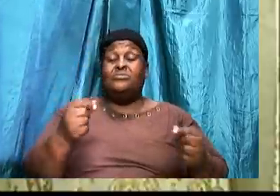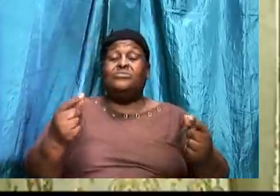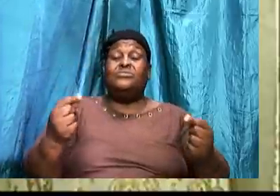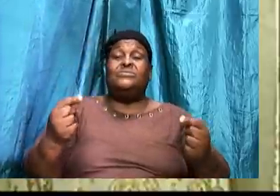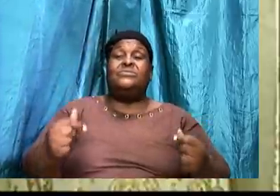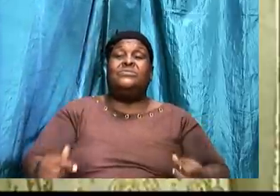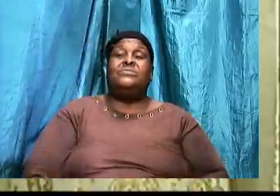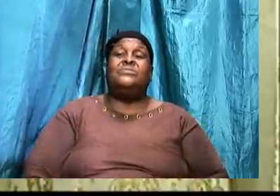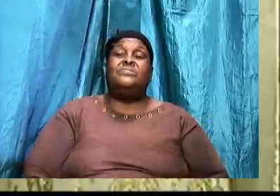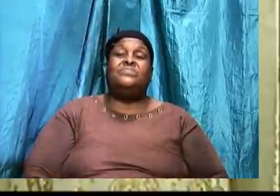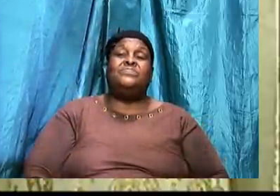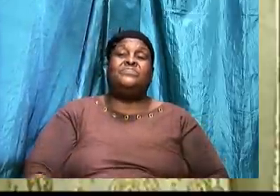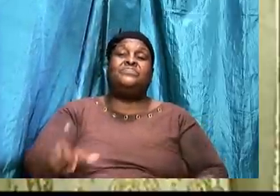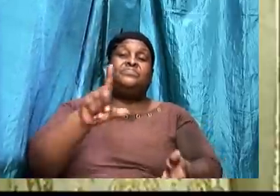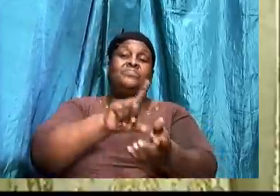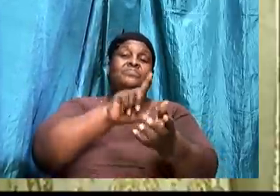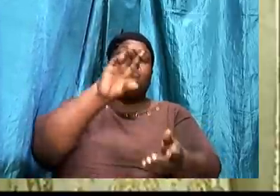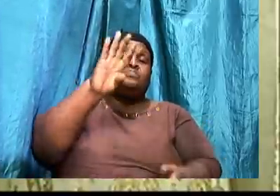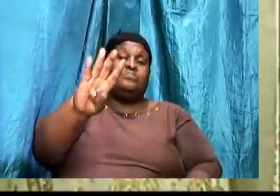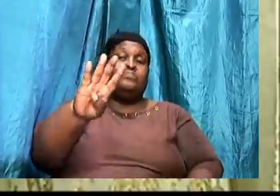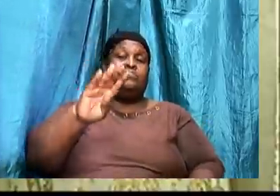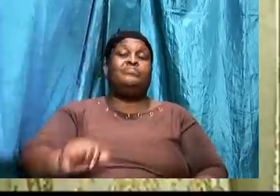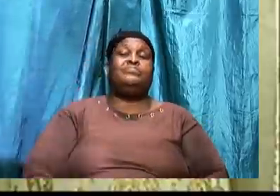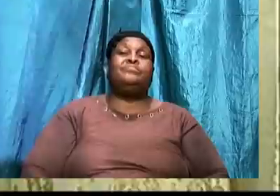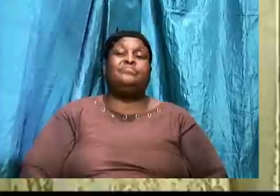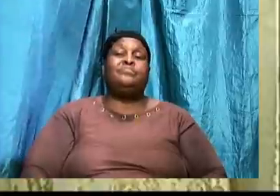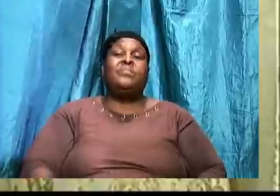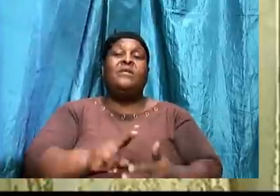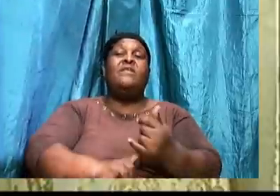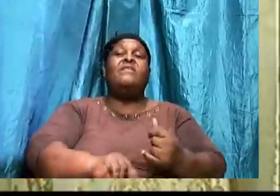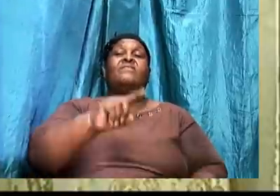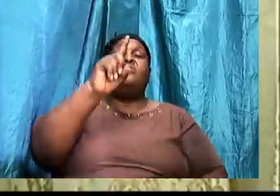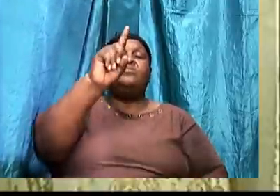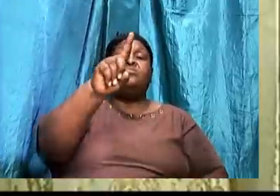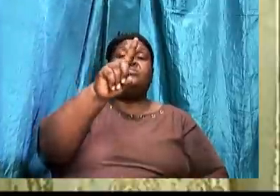To 4. Verse 1.